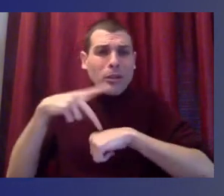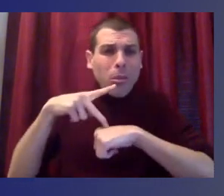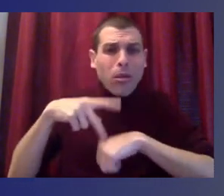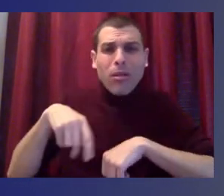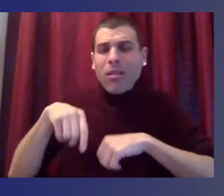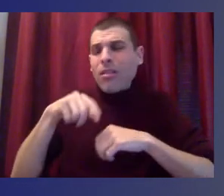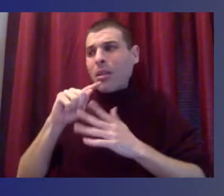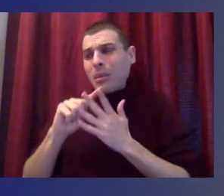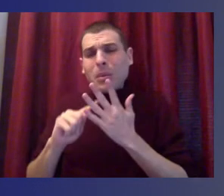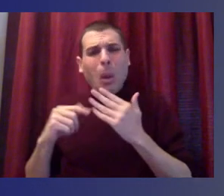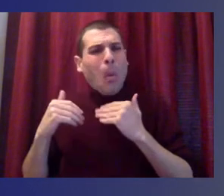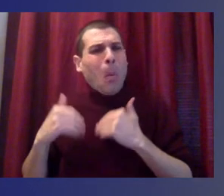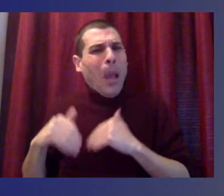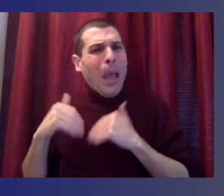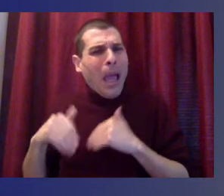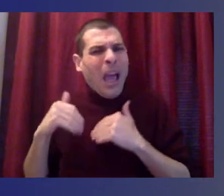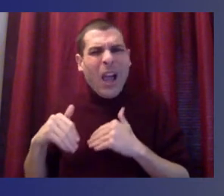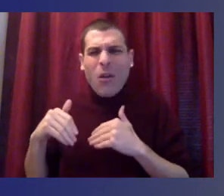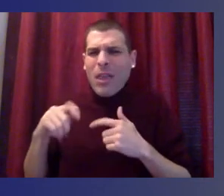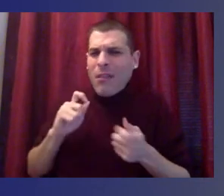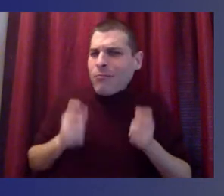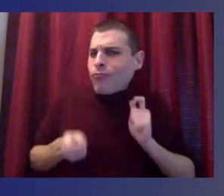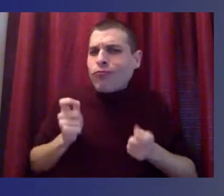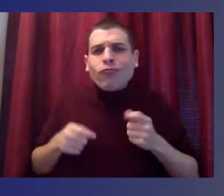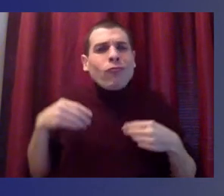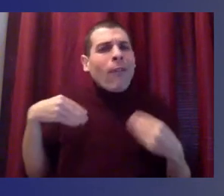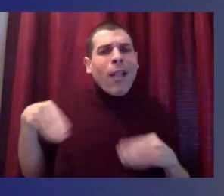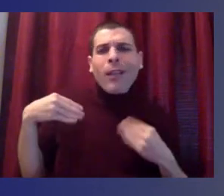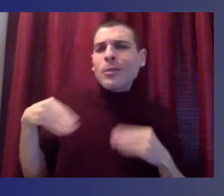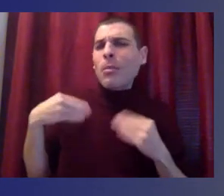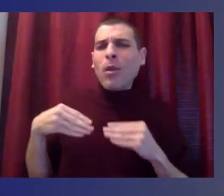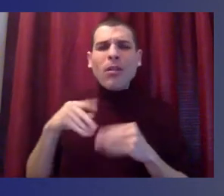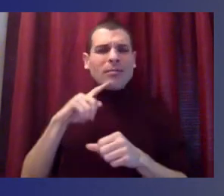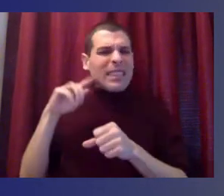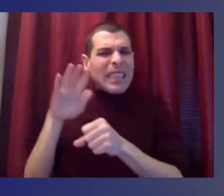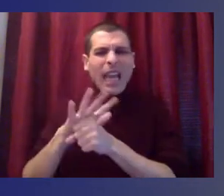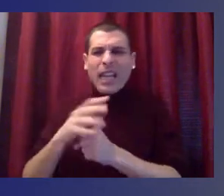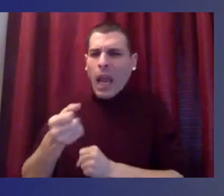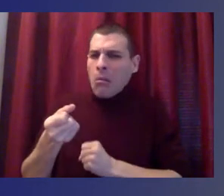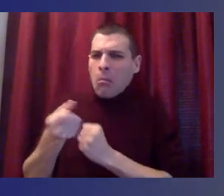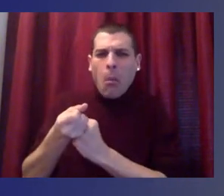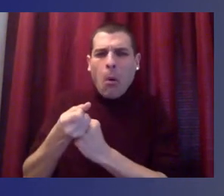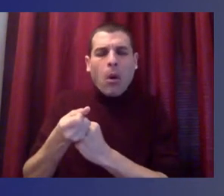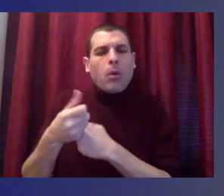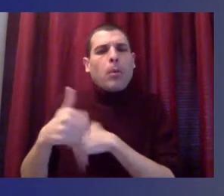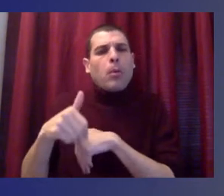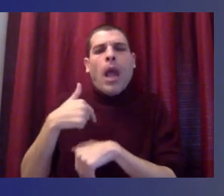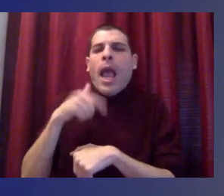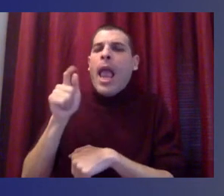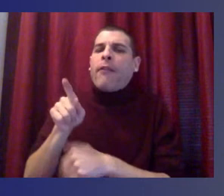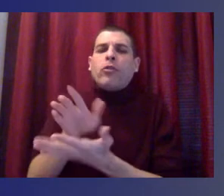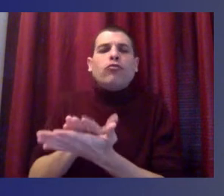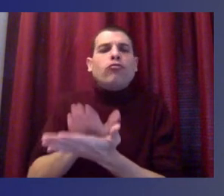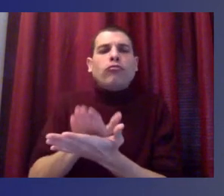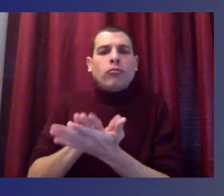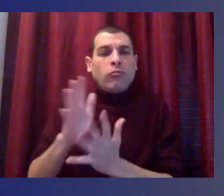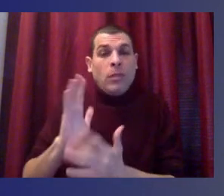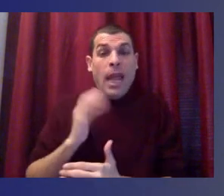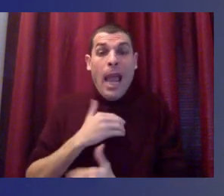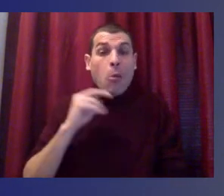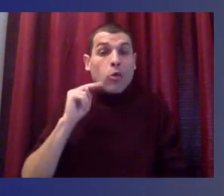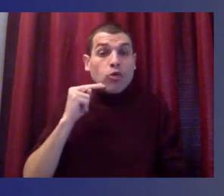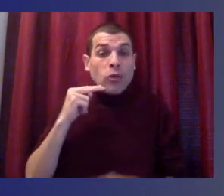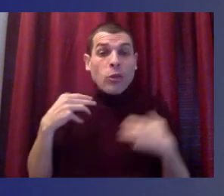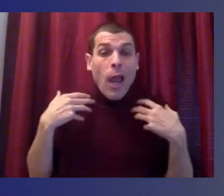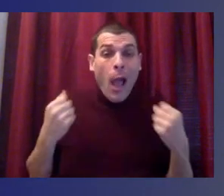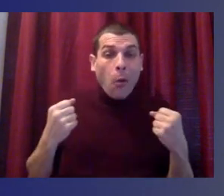adaptive and how incredible their dedication has been. I have to give a shout out to our nutrition workers, our frontline